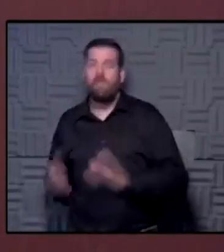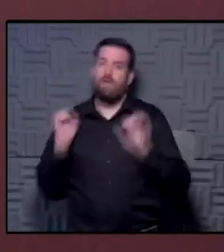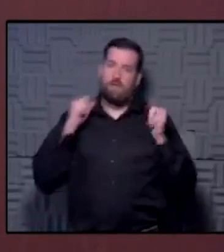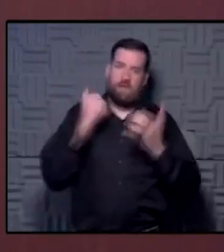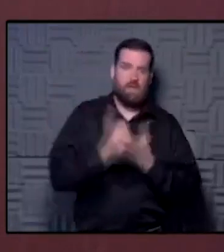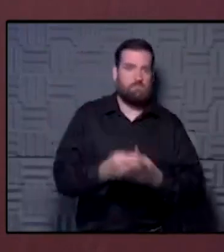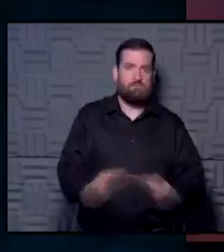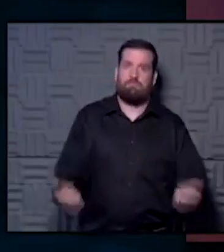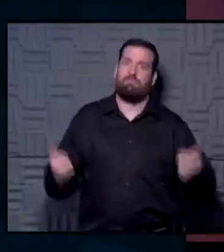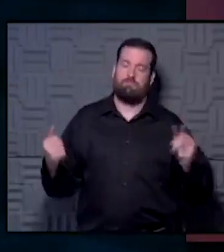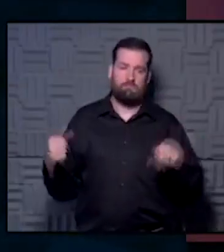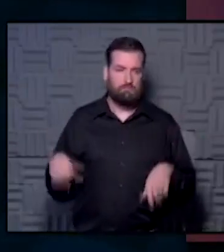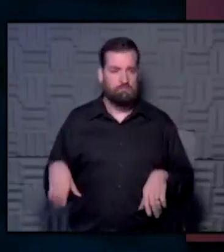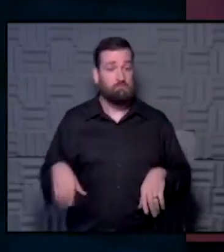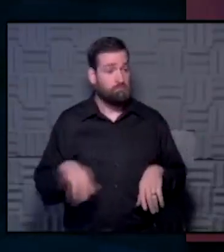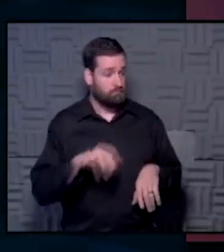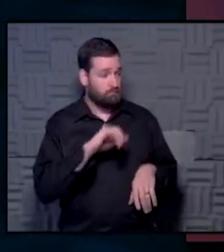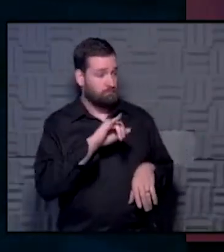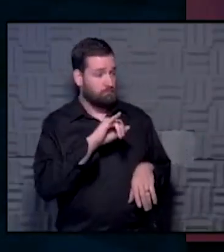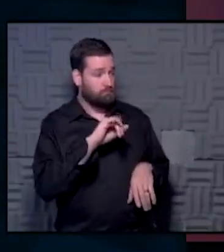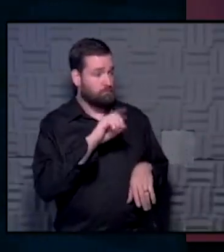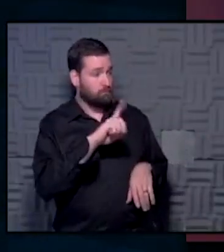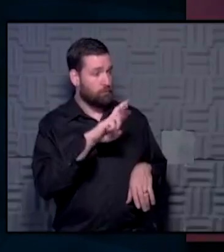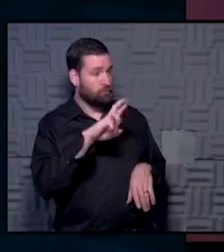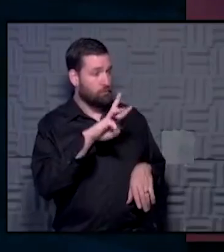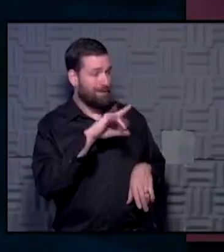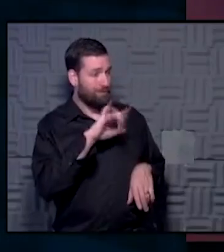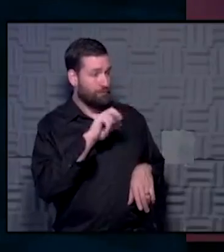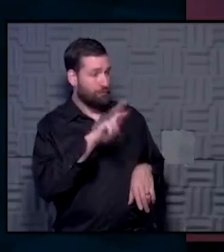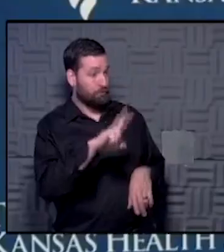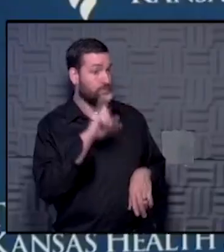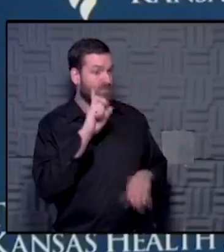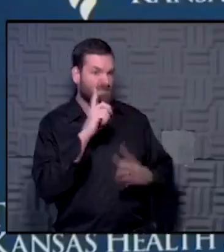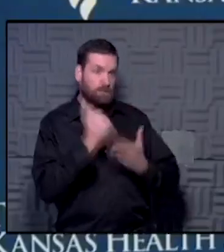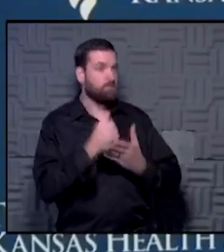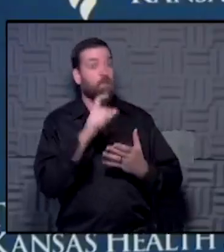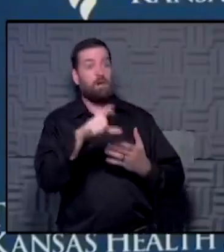Dr. Wagner, any further thoughts? Yeah. as a surgeon, I know that's got to affect sometimes your planning.